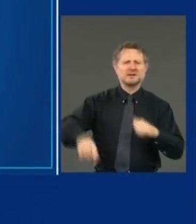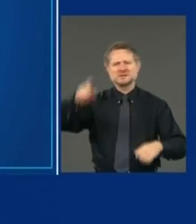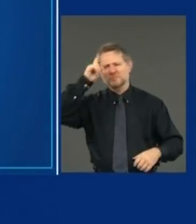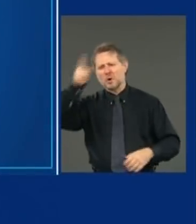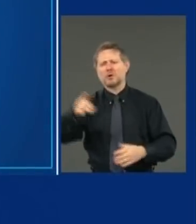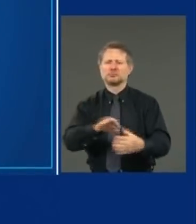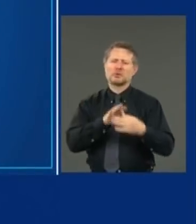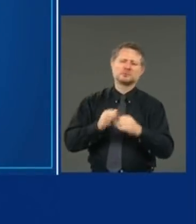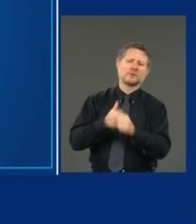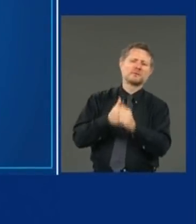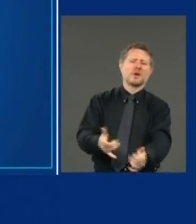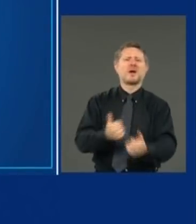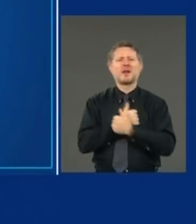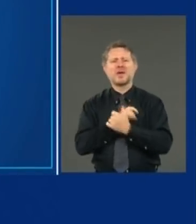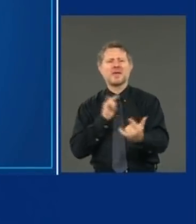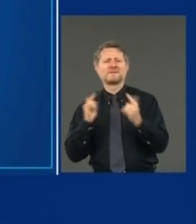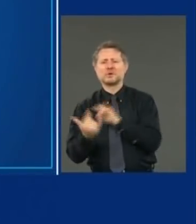loving